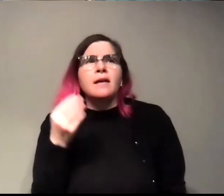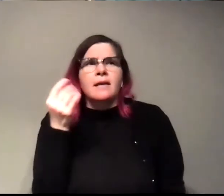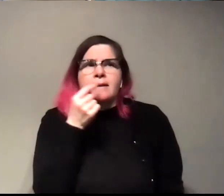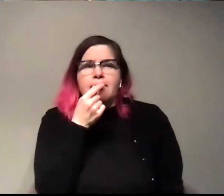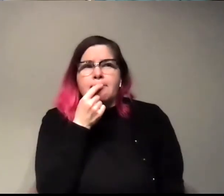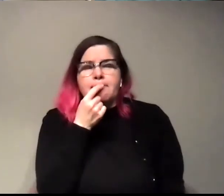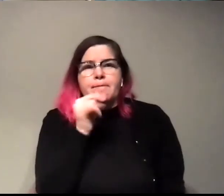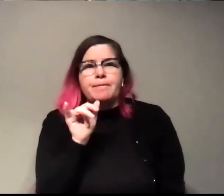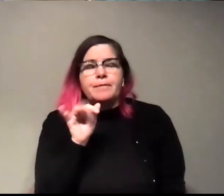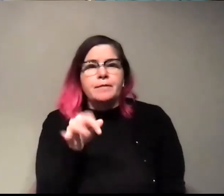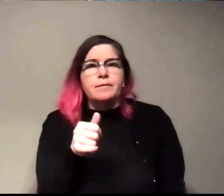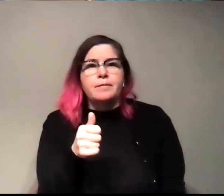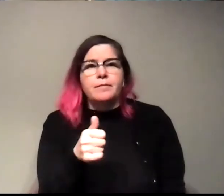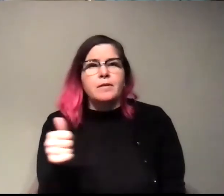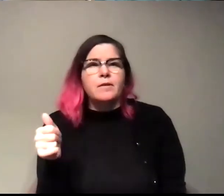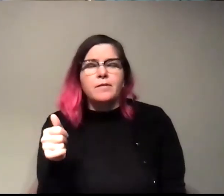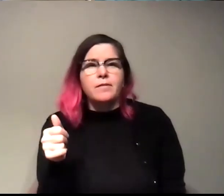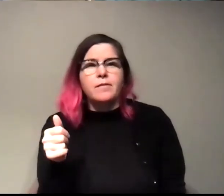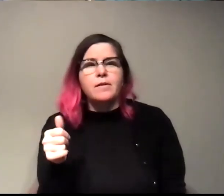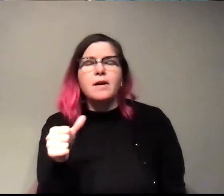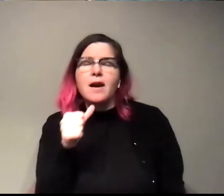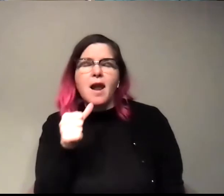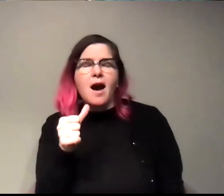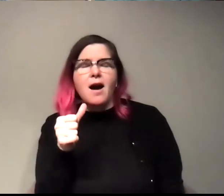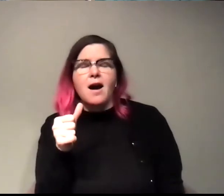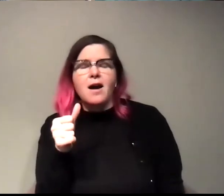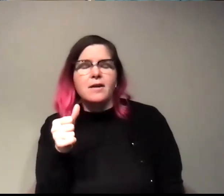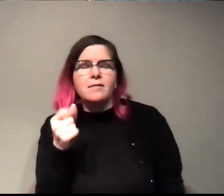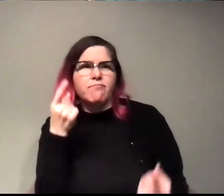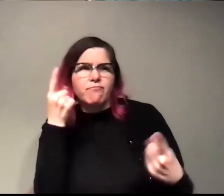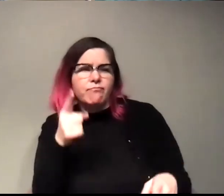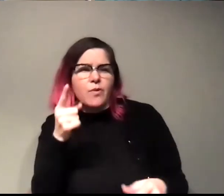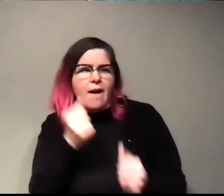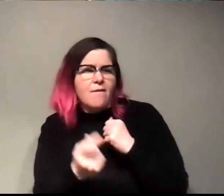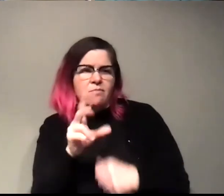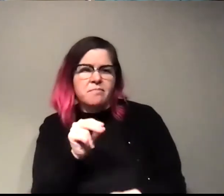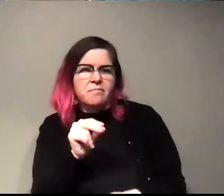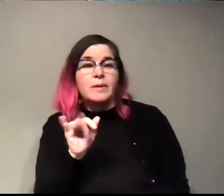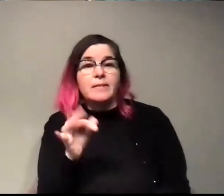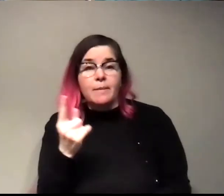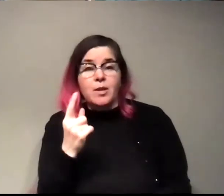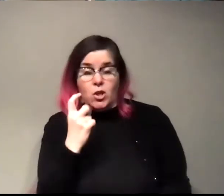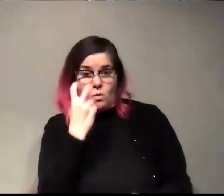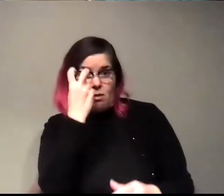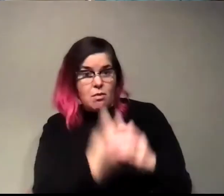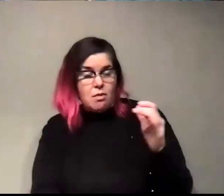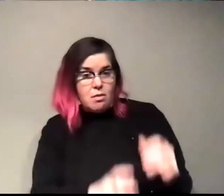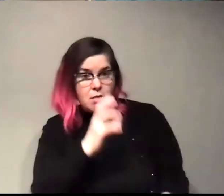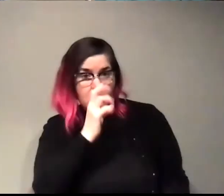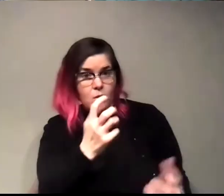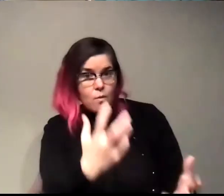I would say it's not for everybody kind of like it, but if it's something that you can get into, um,